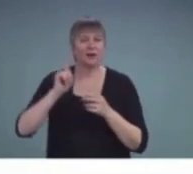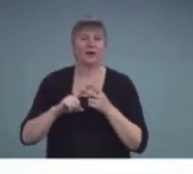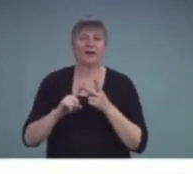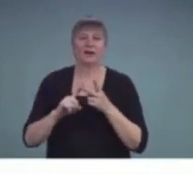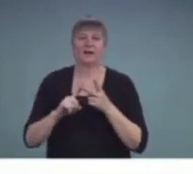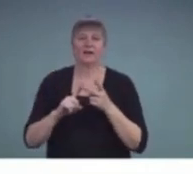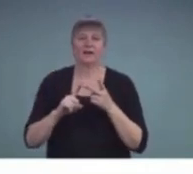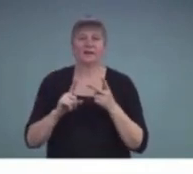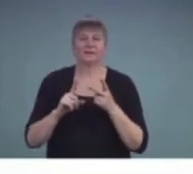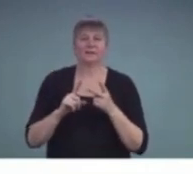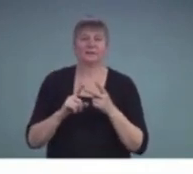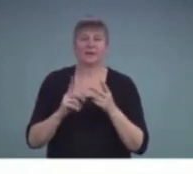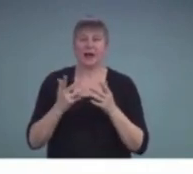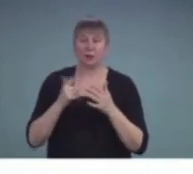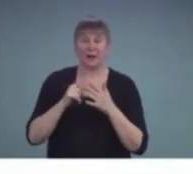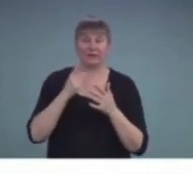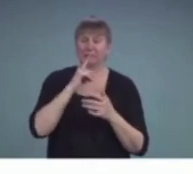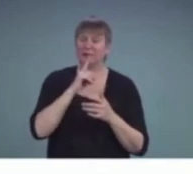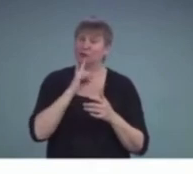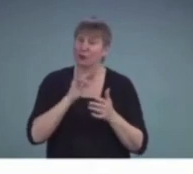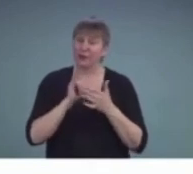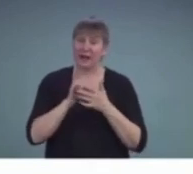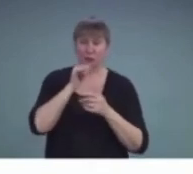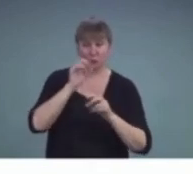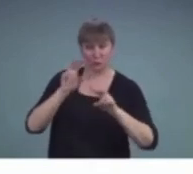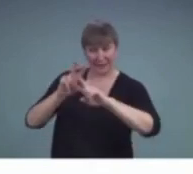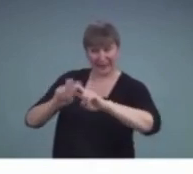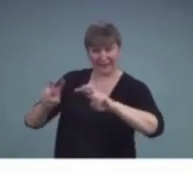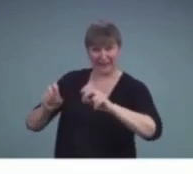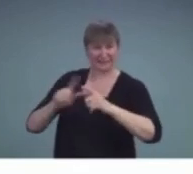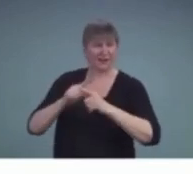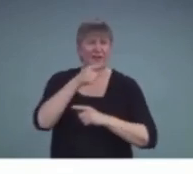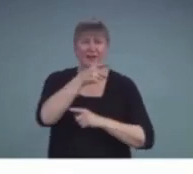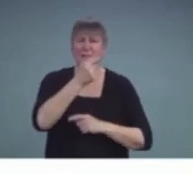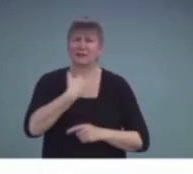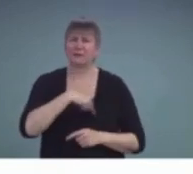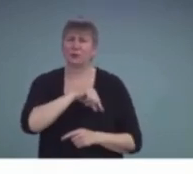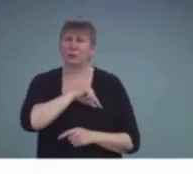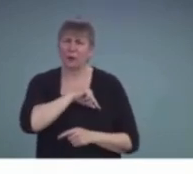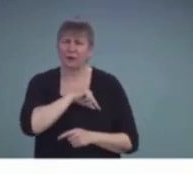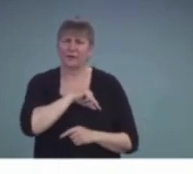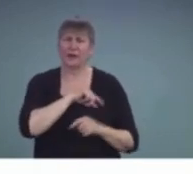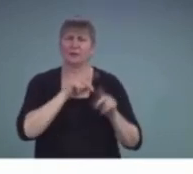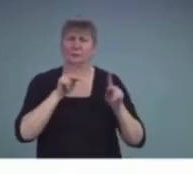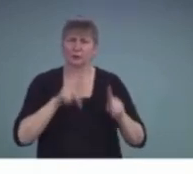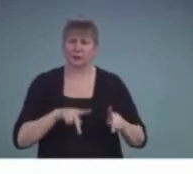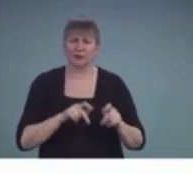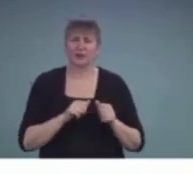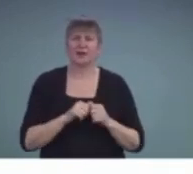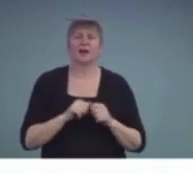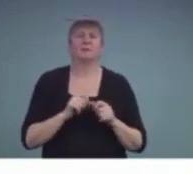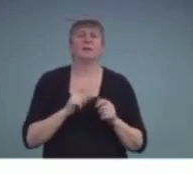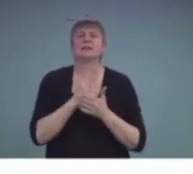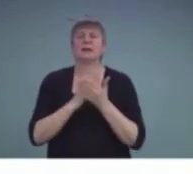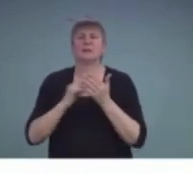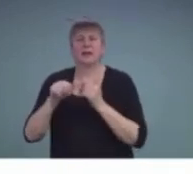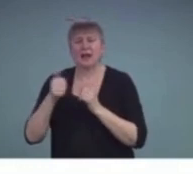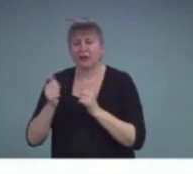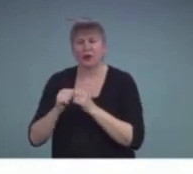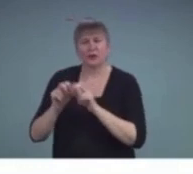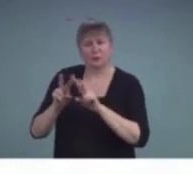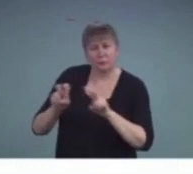personnel that serve these students. But I think some of those other factors, the internal ones looking at age of